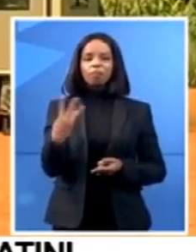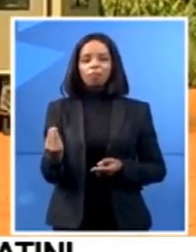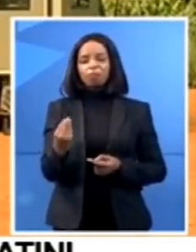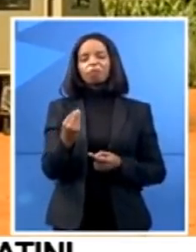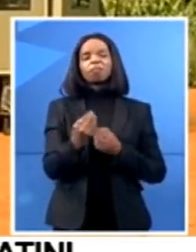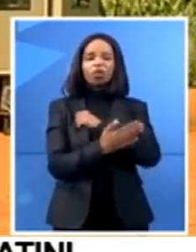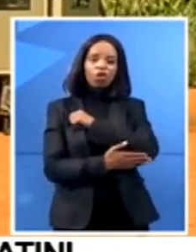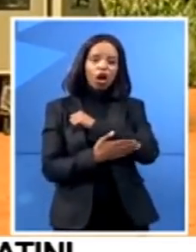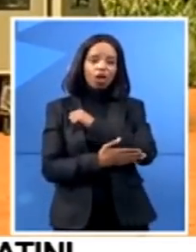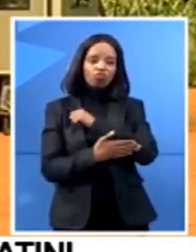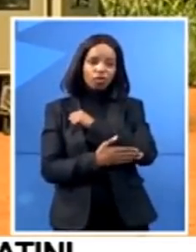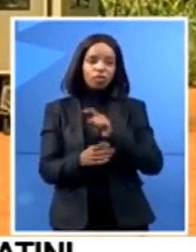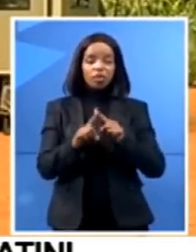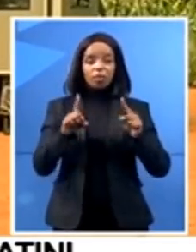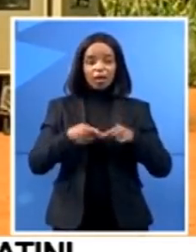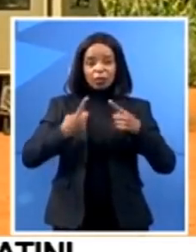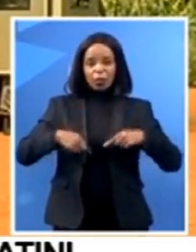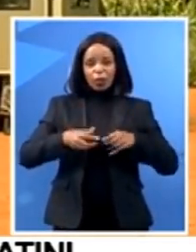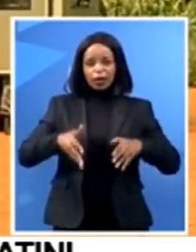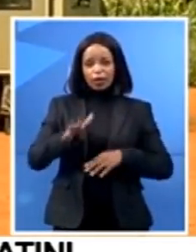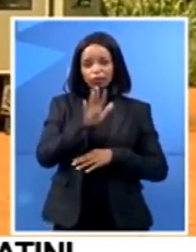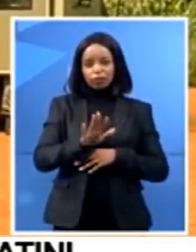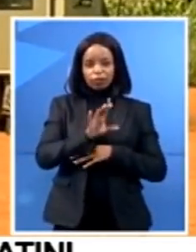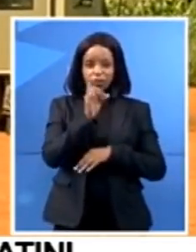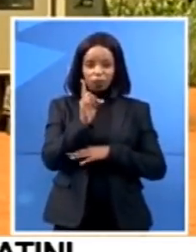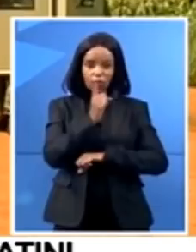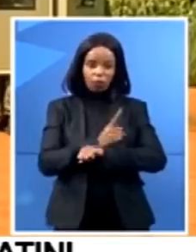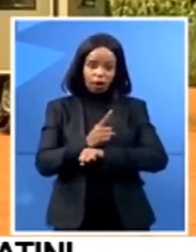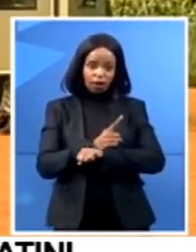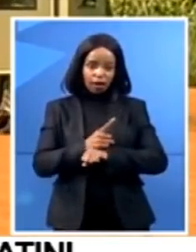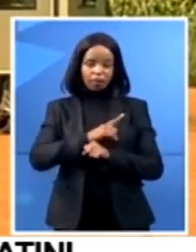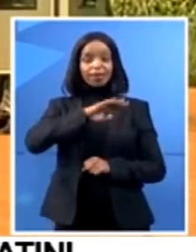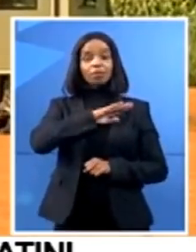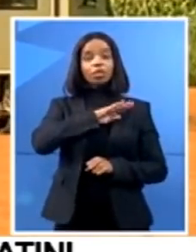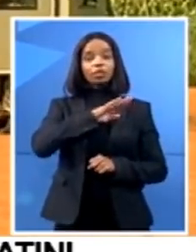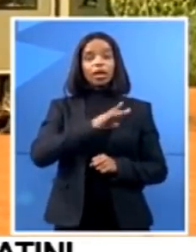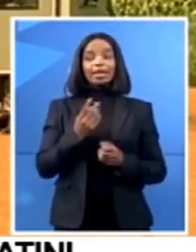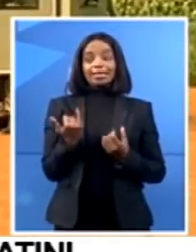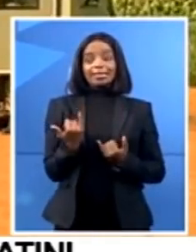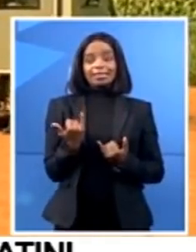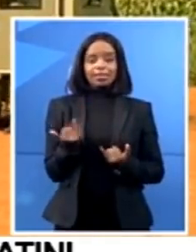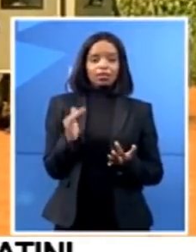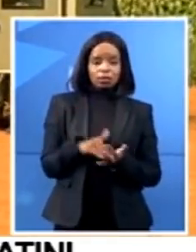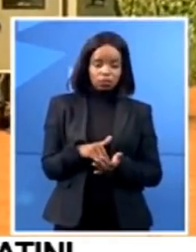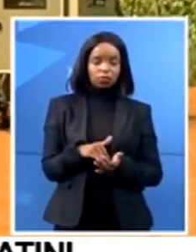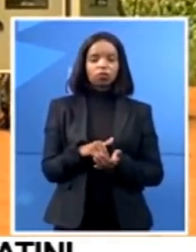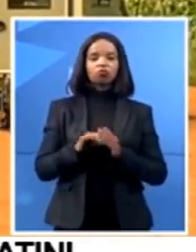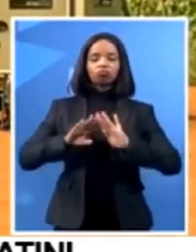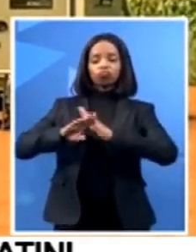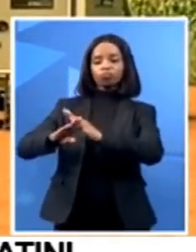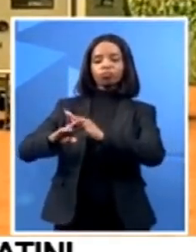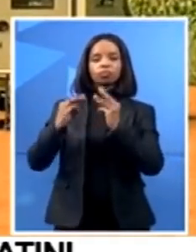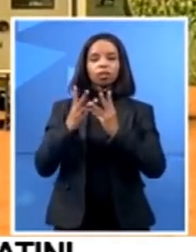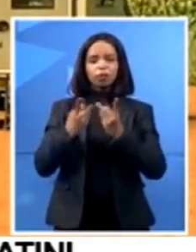about an hour, actually the military has just arrived, they have been trying to stop the people not to come into South Africa. But this is a